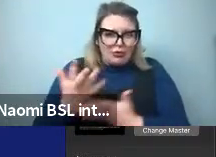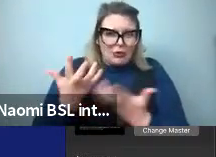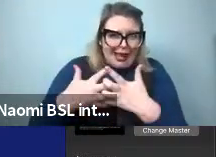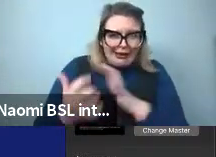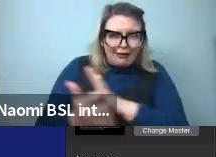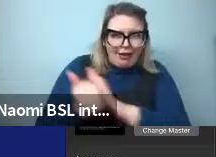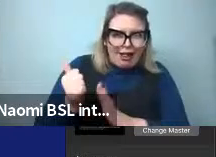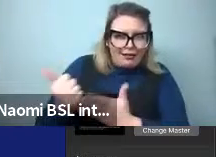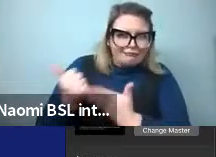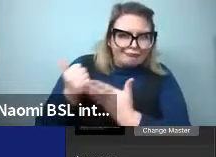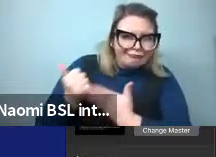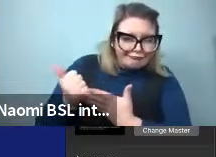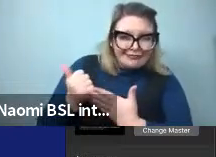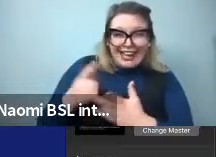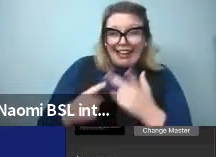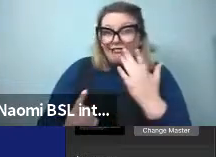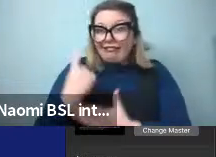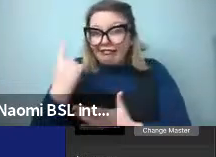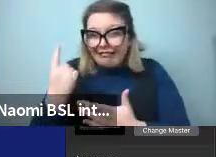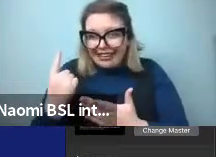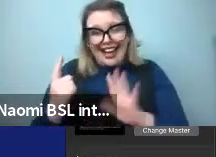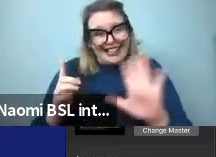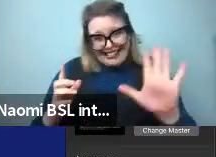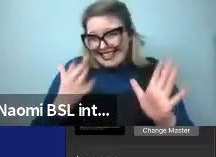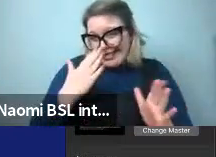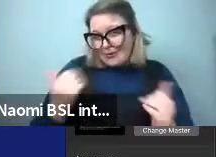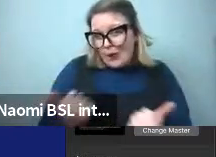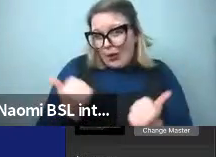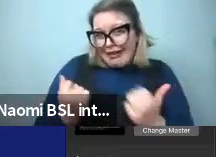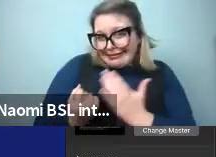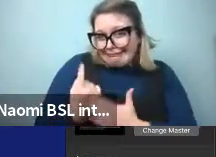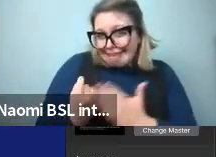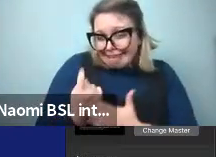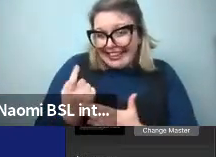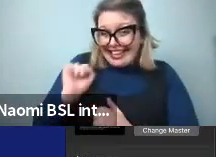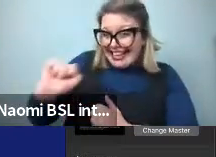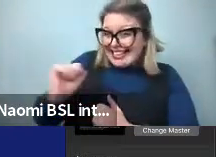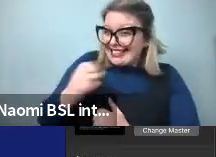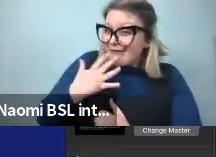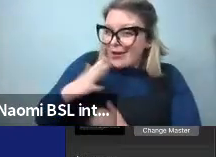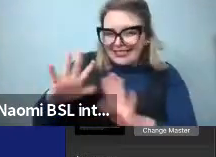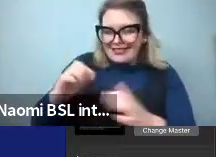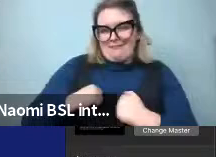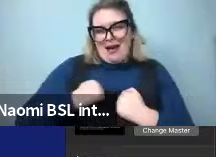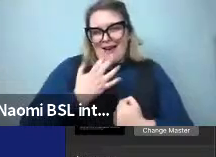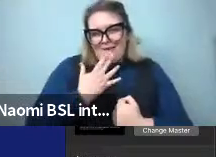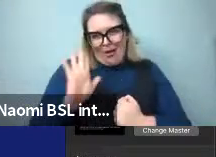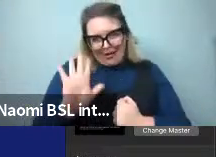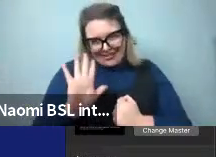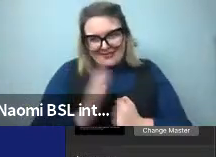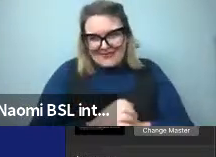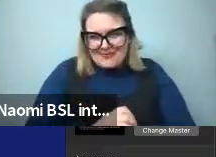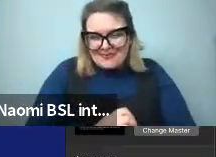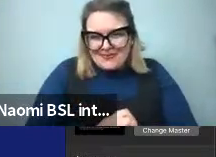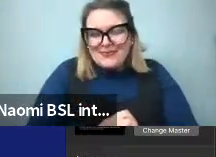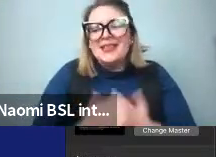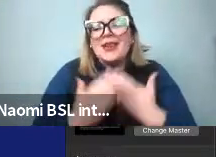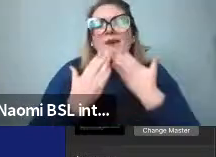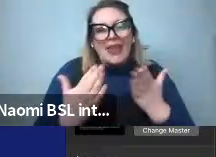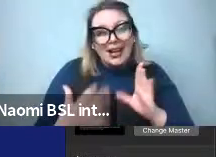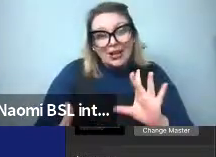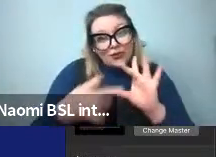Although if there's any hiccups, and I fear there might already be a few, that would be my fault. Anyway, thank you very much for everyone for joining us.